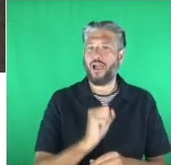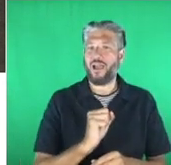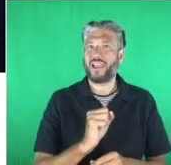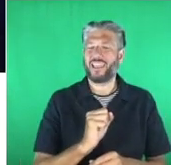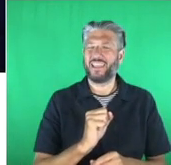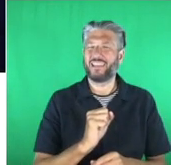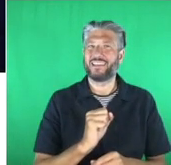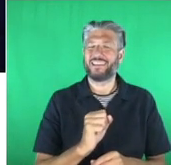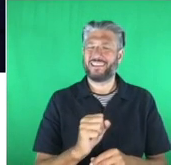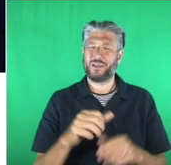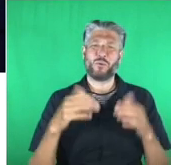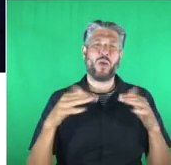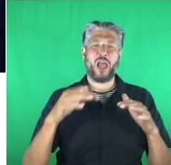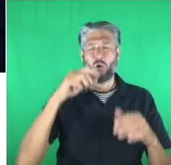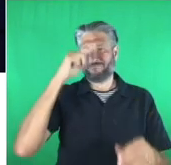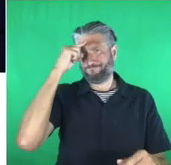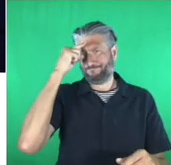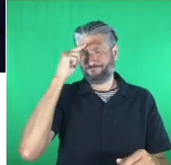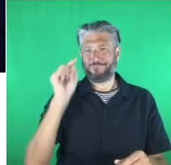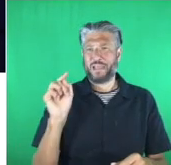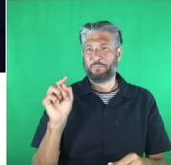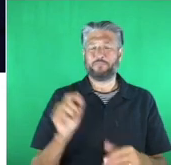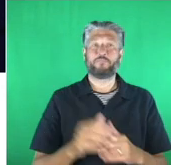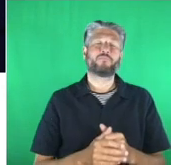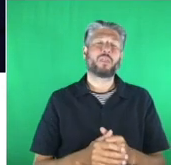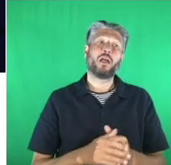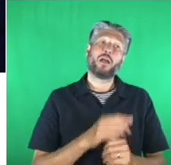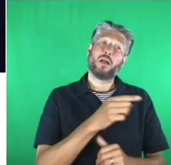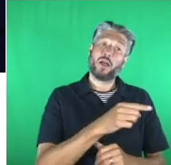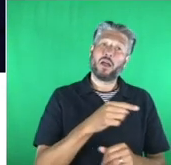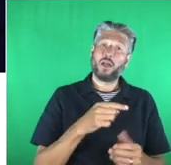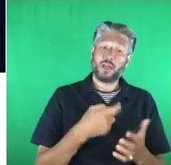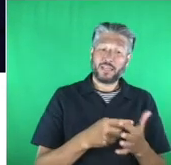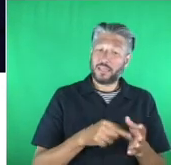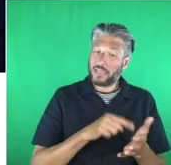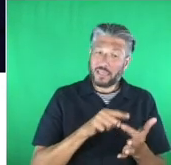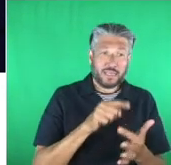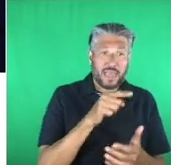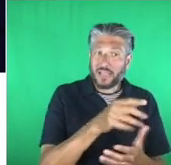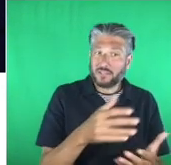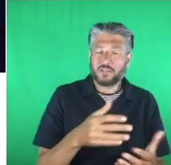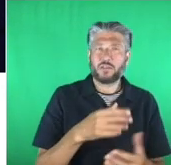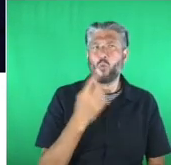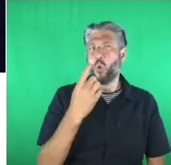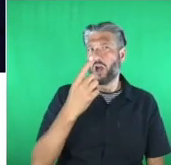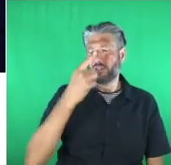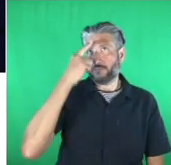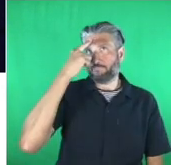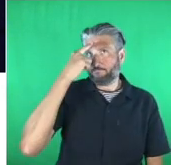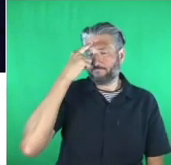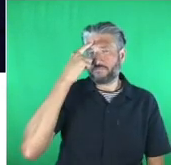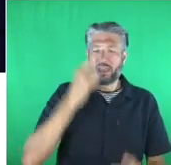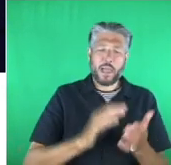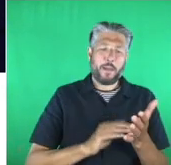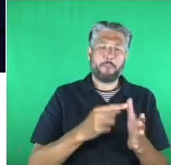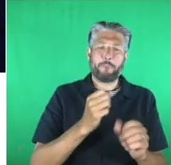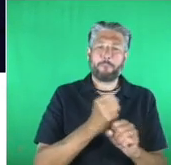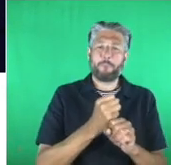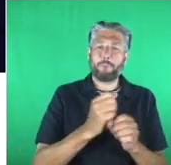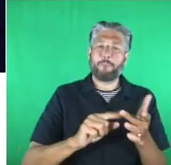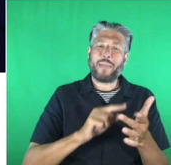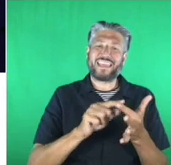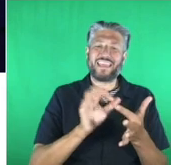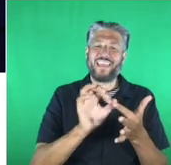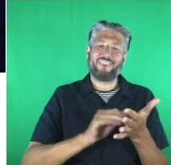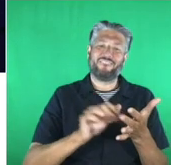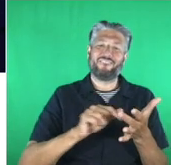What about you, Kate? The one that stands out to me, I mean, they're all incredible, but the one that really stands out to me is Maggie Philbin because she's been such a big influence in